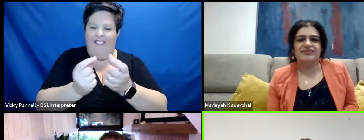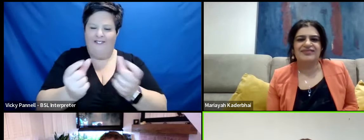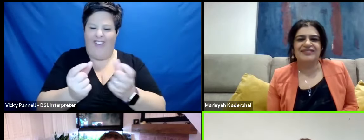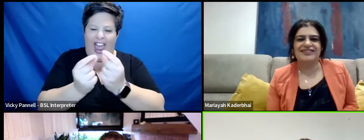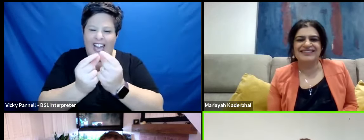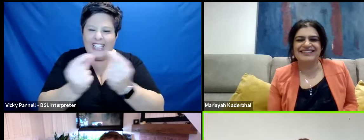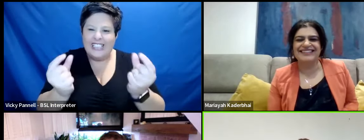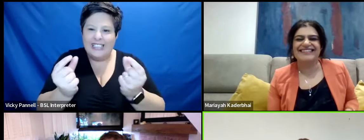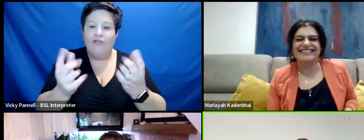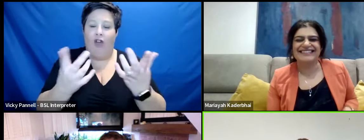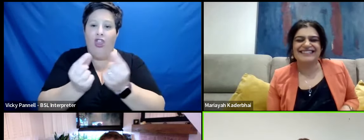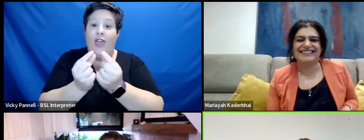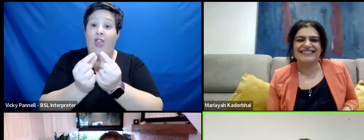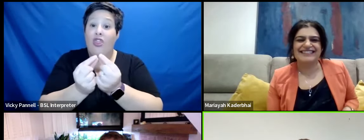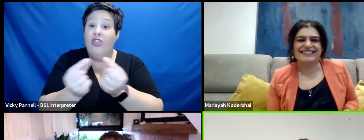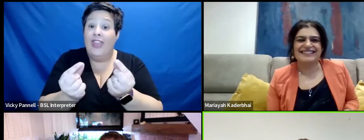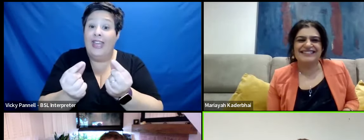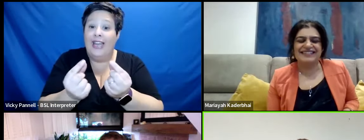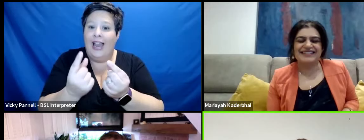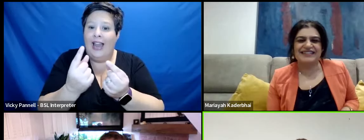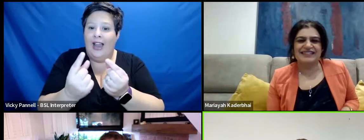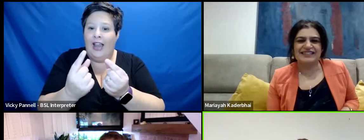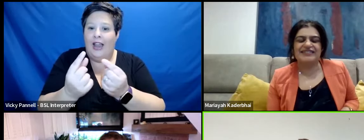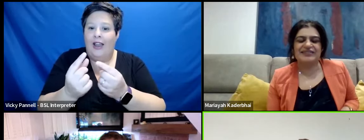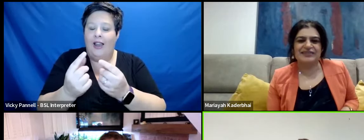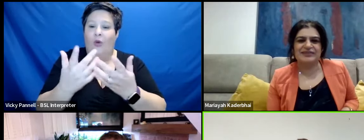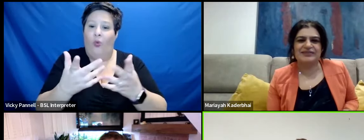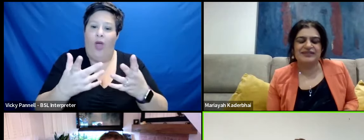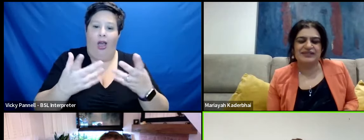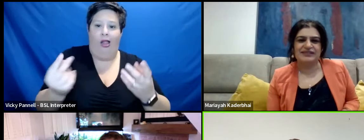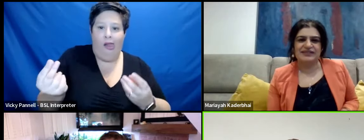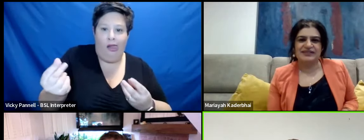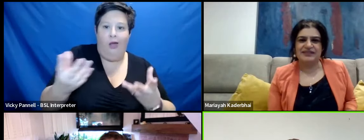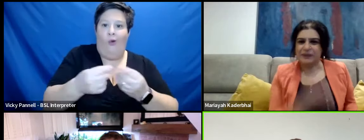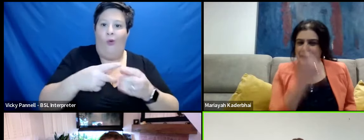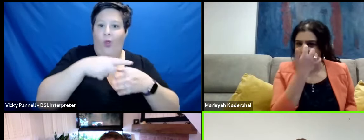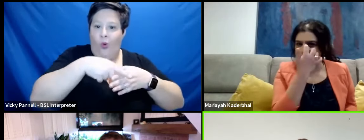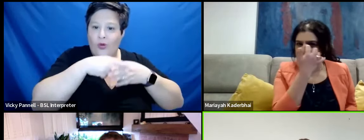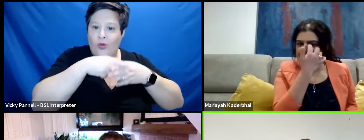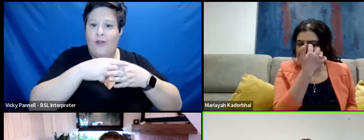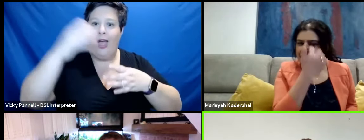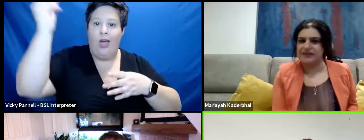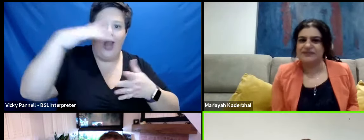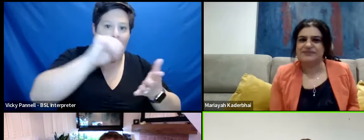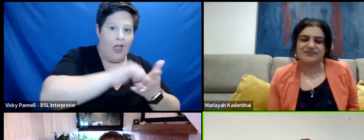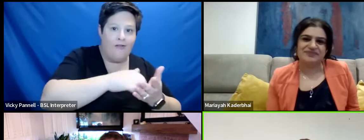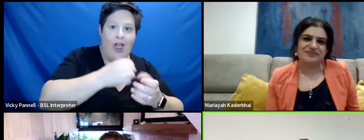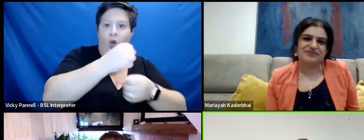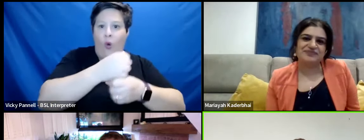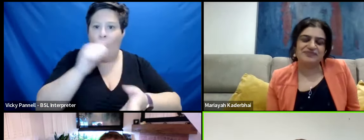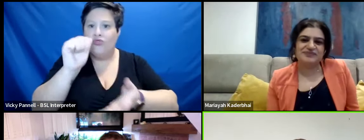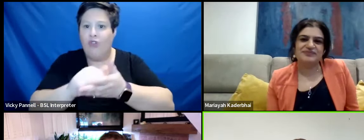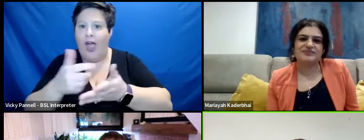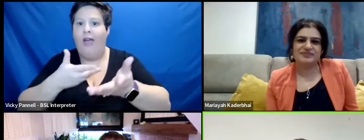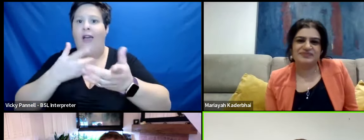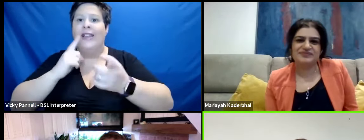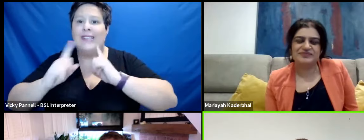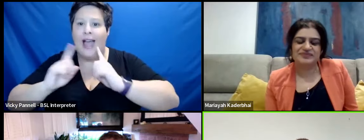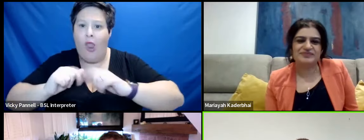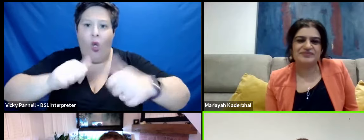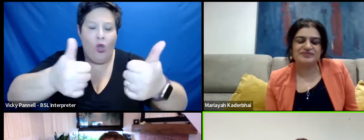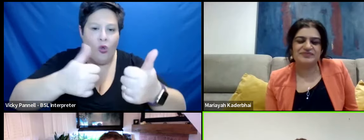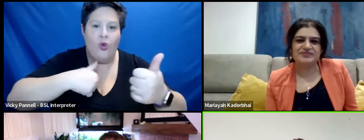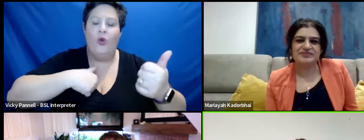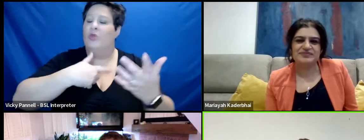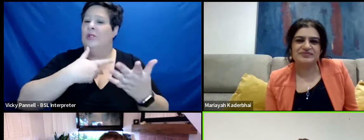a rail thin cigarette of one hand whilst you're riding a horse. And the light was right. The horse was right. The dialogue was good. The other actor was good.